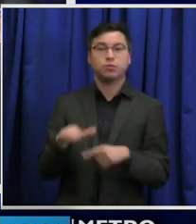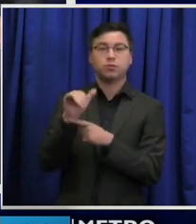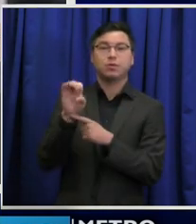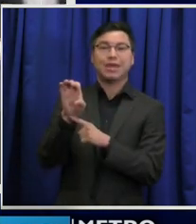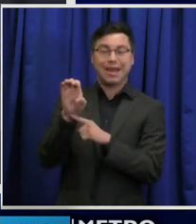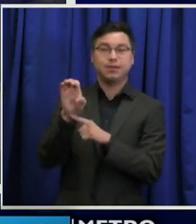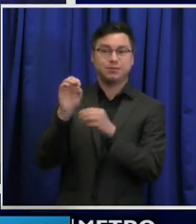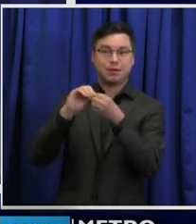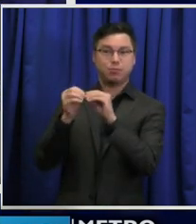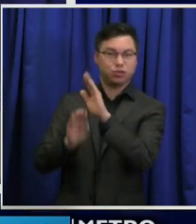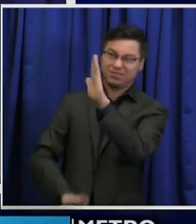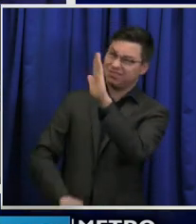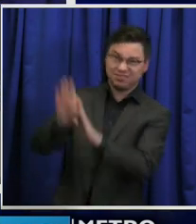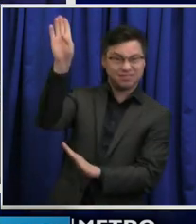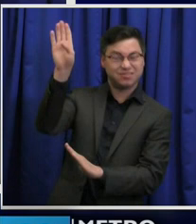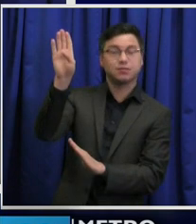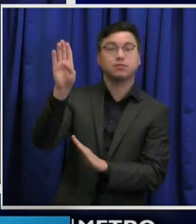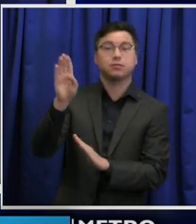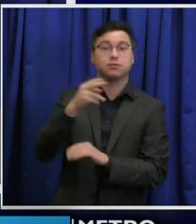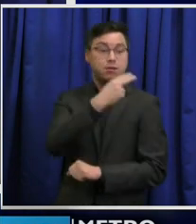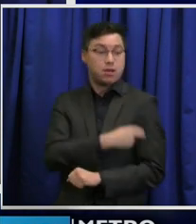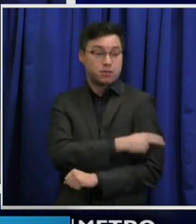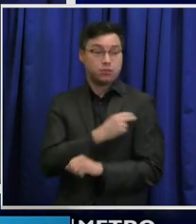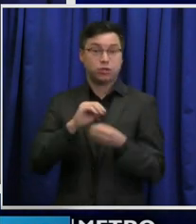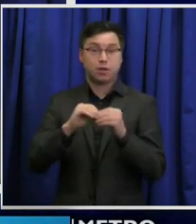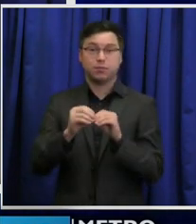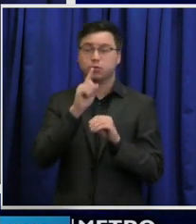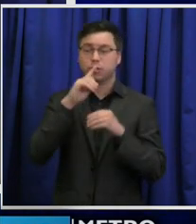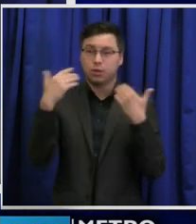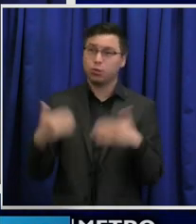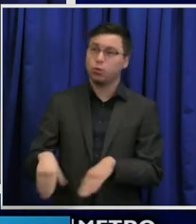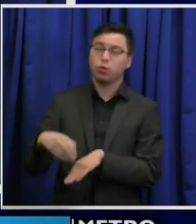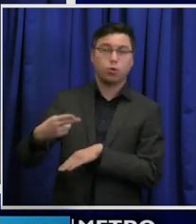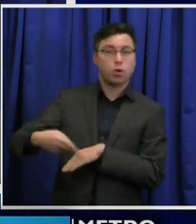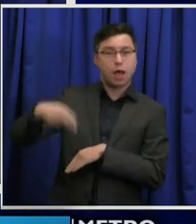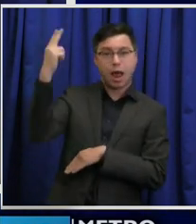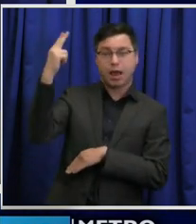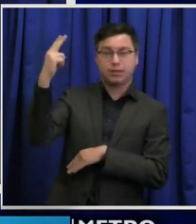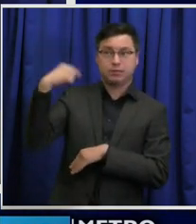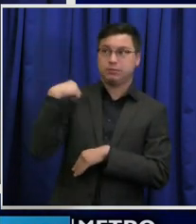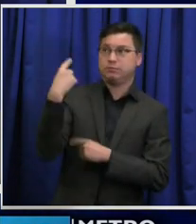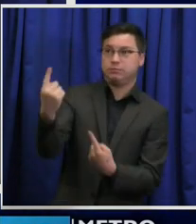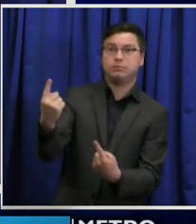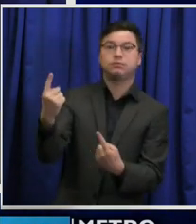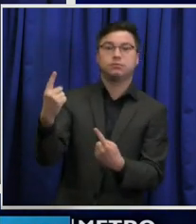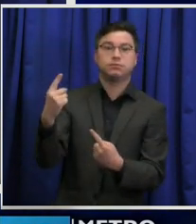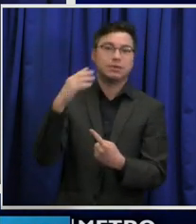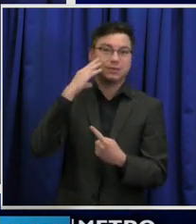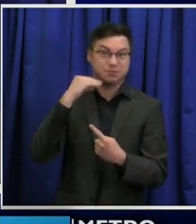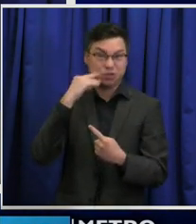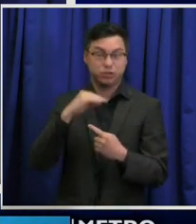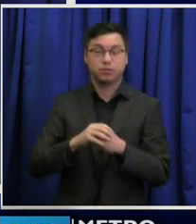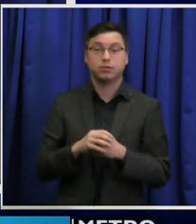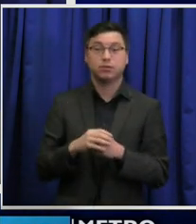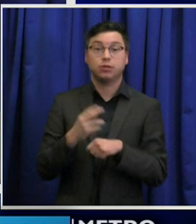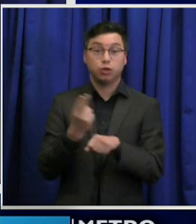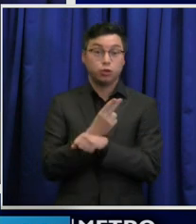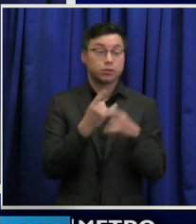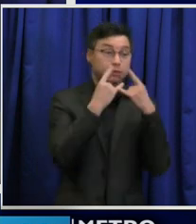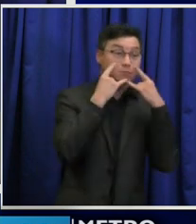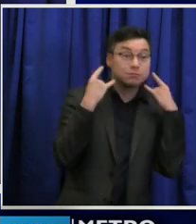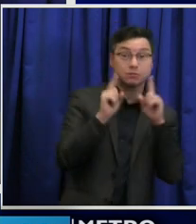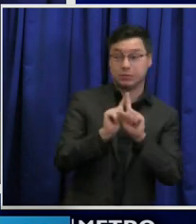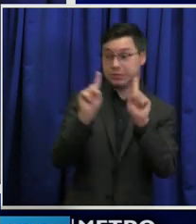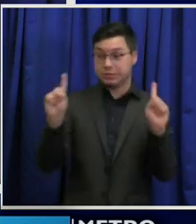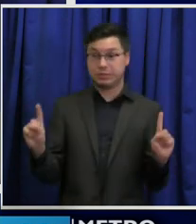are spiking and our hospitalization numbers are at a record high. But using our best tools, masks and social distancing